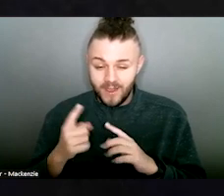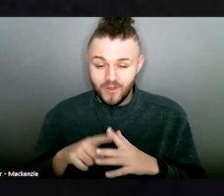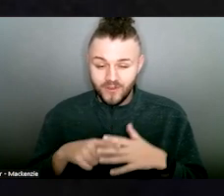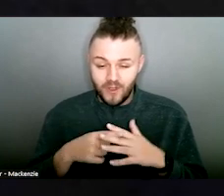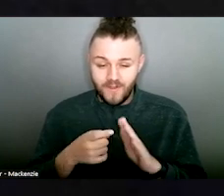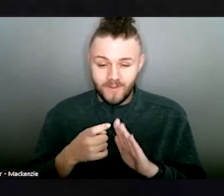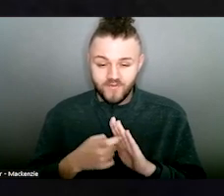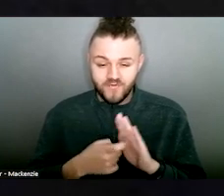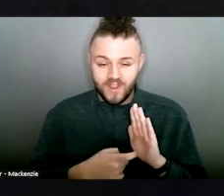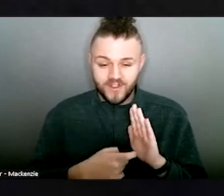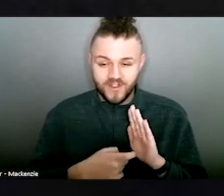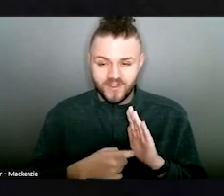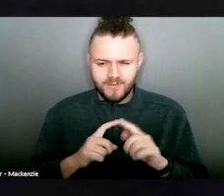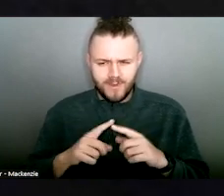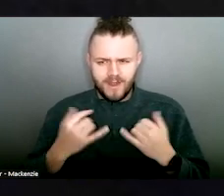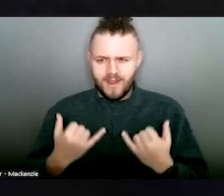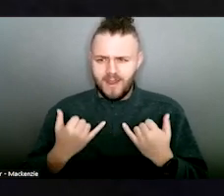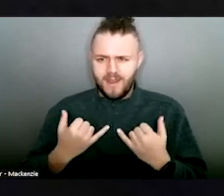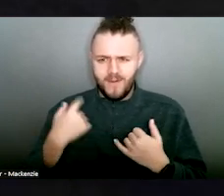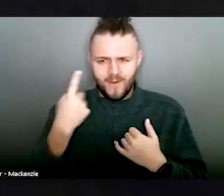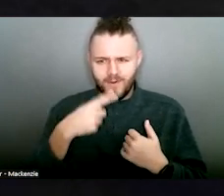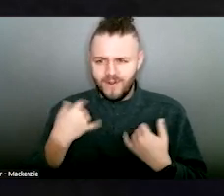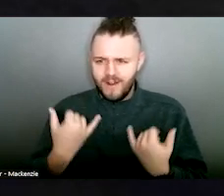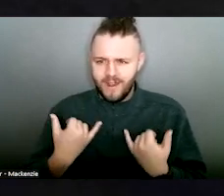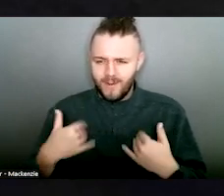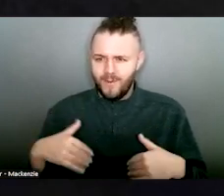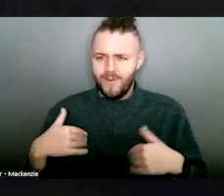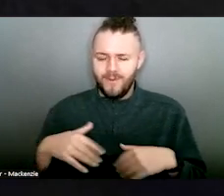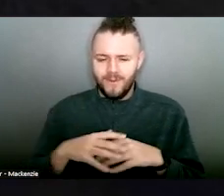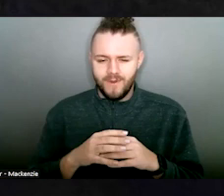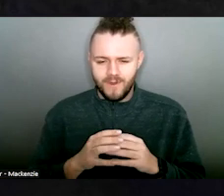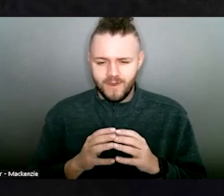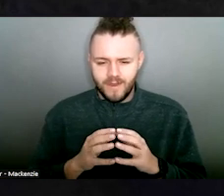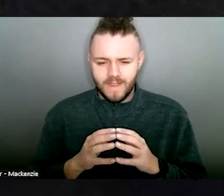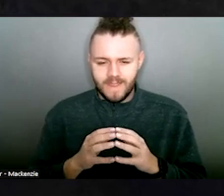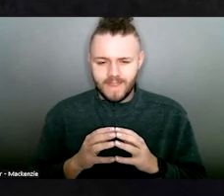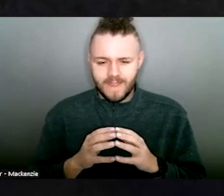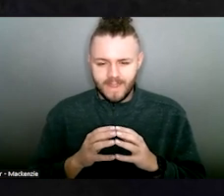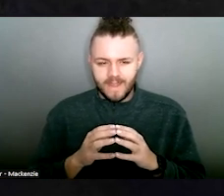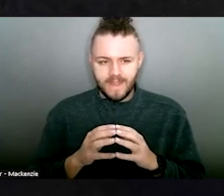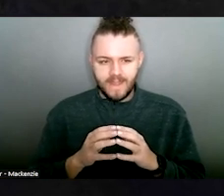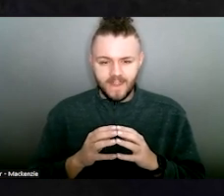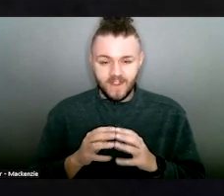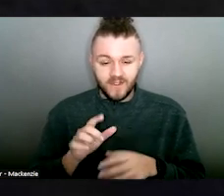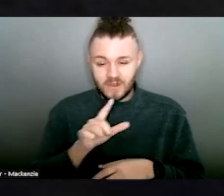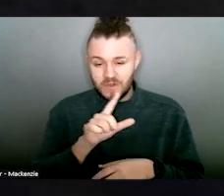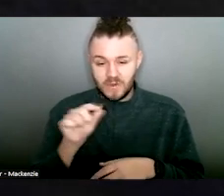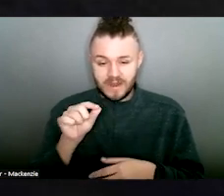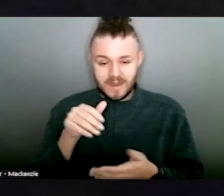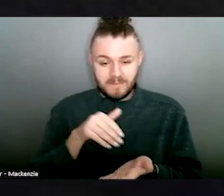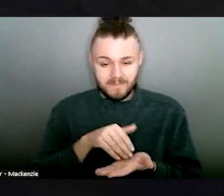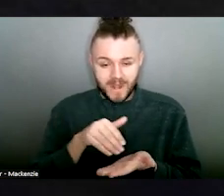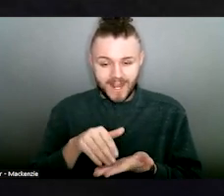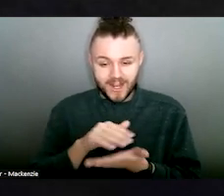But look at where we are now. Governor's line with $20 million in his state